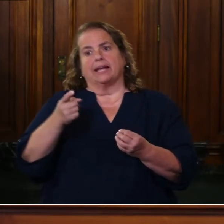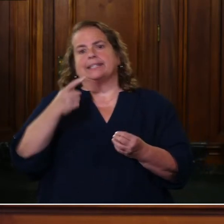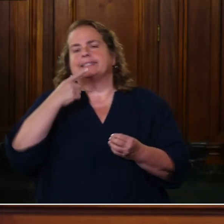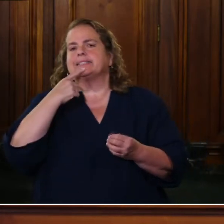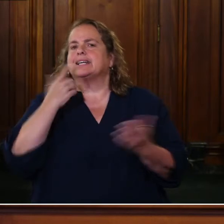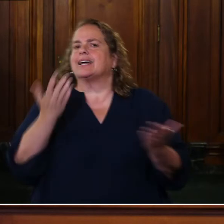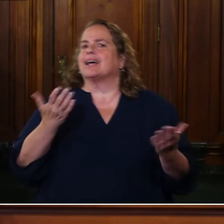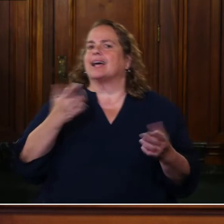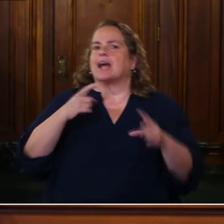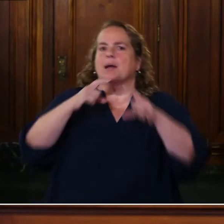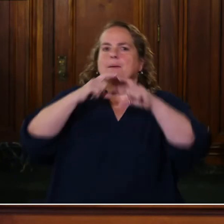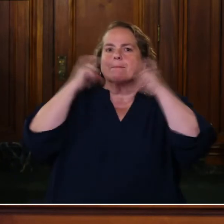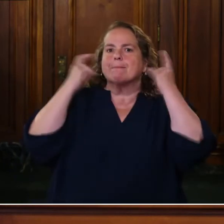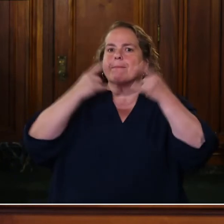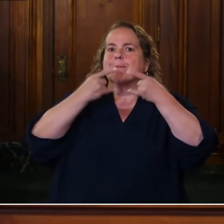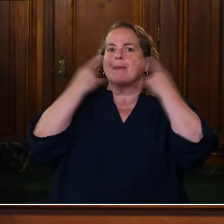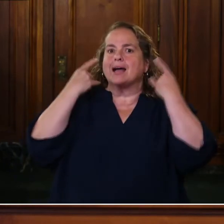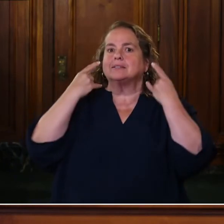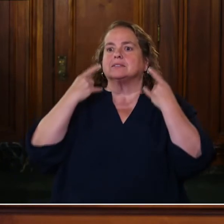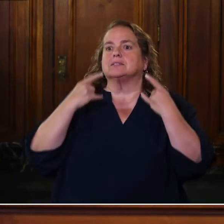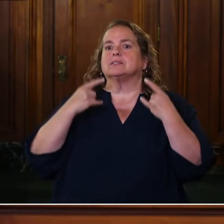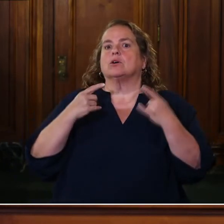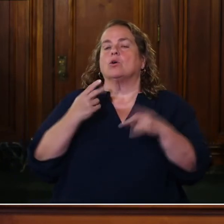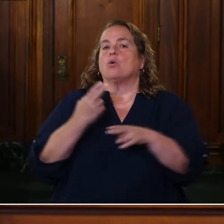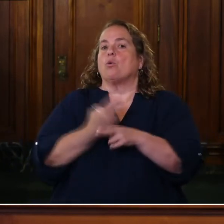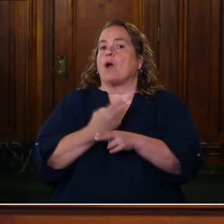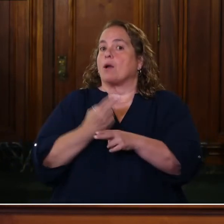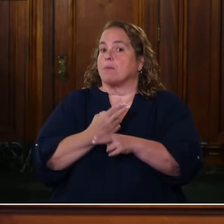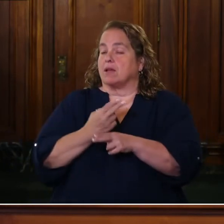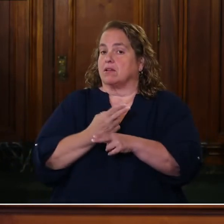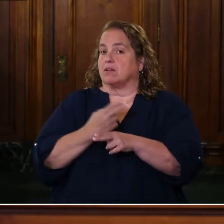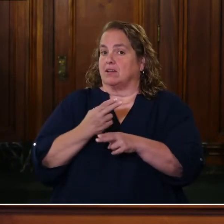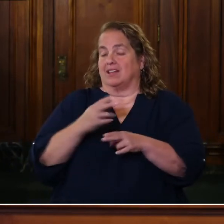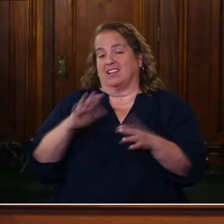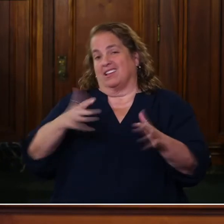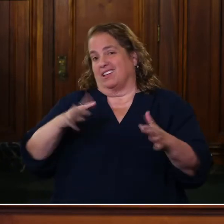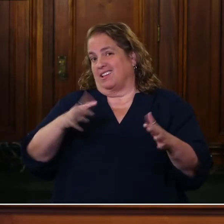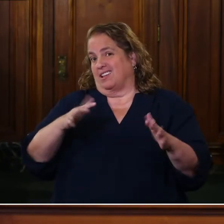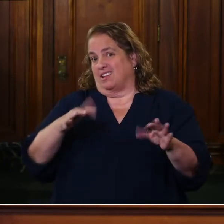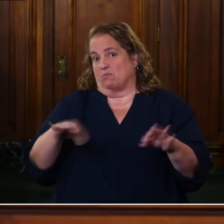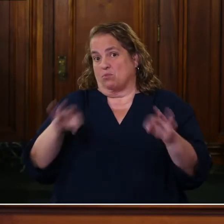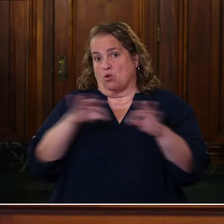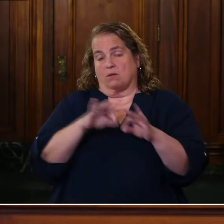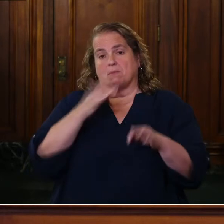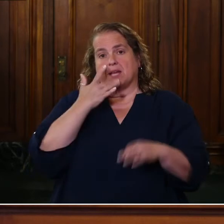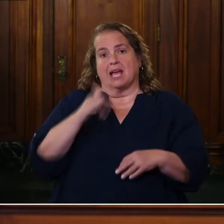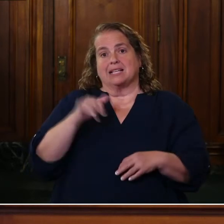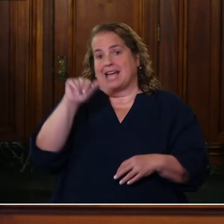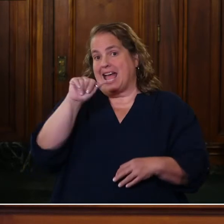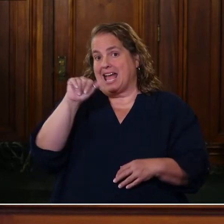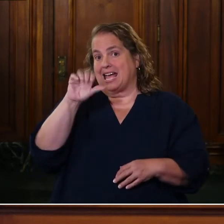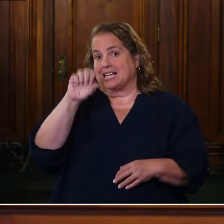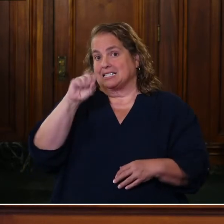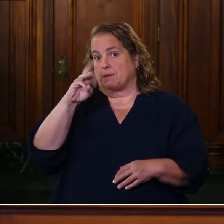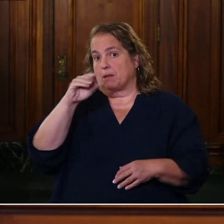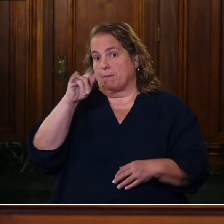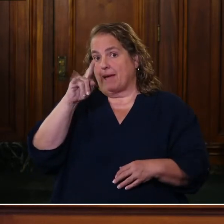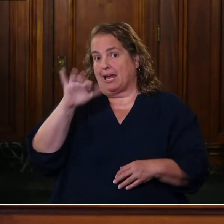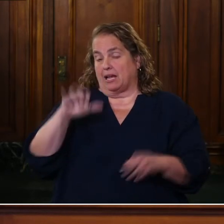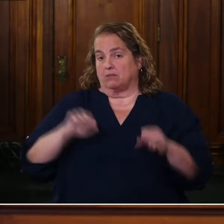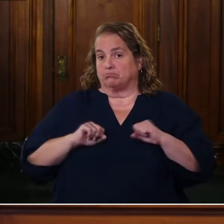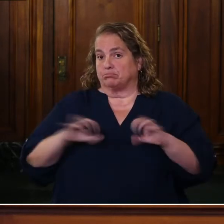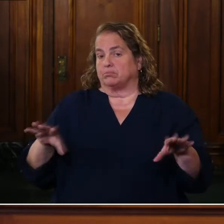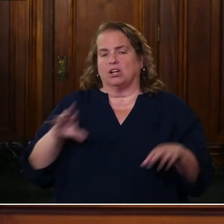said that asymptomatic transmission was very rare. Um, do you all have any reaction to that? Any, uh, altered